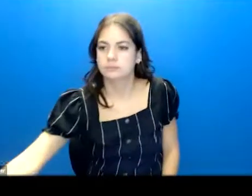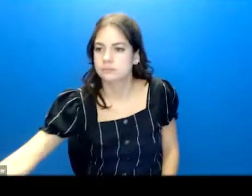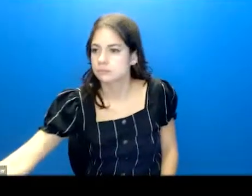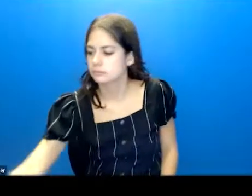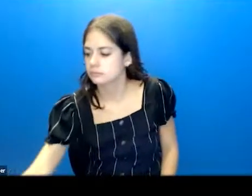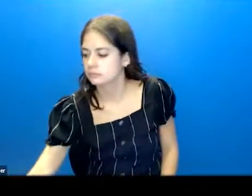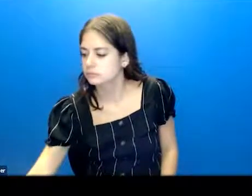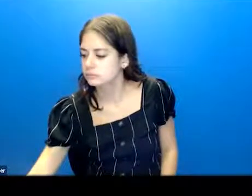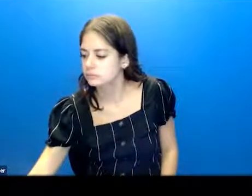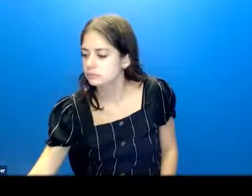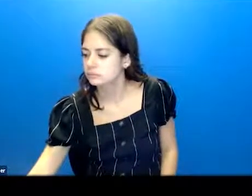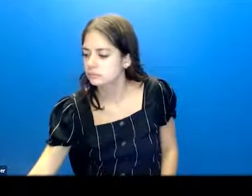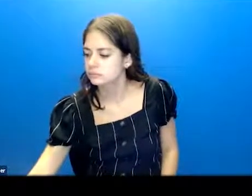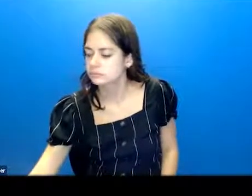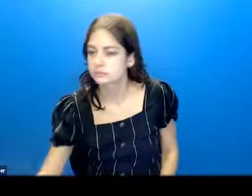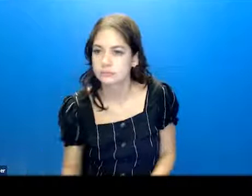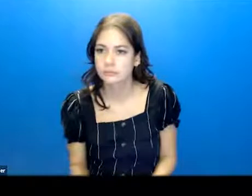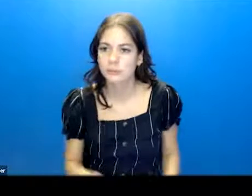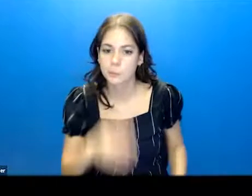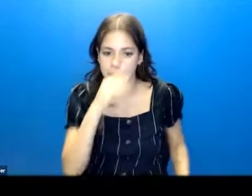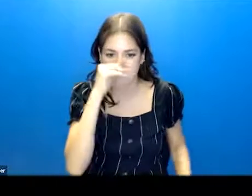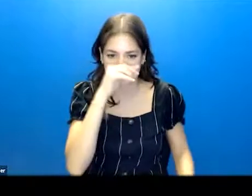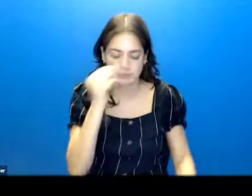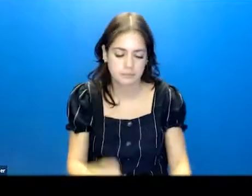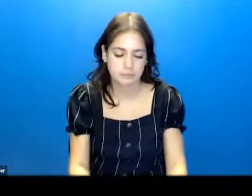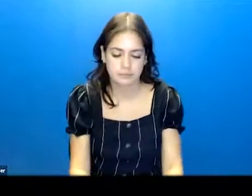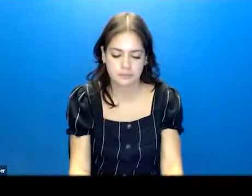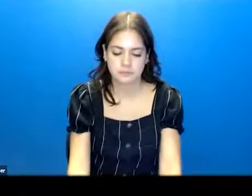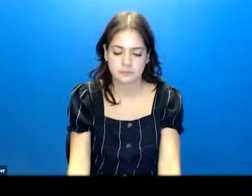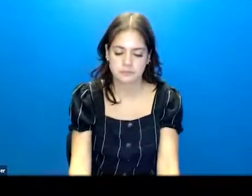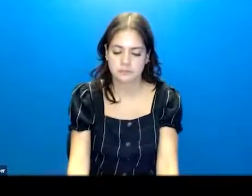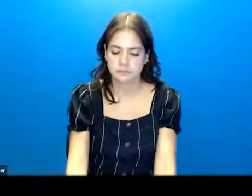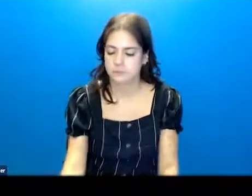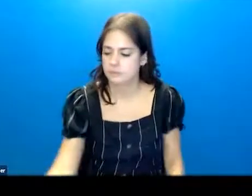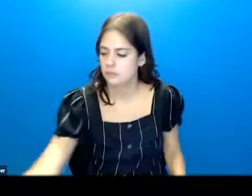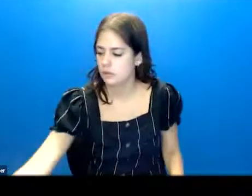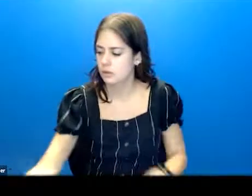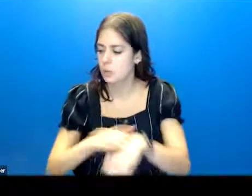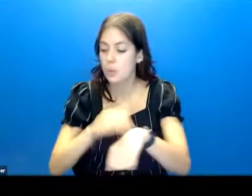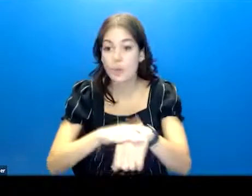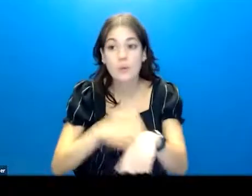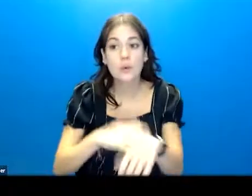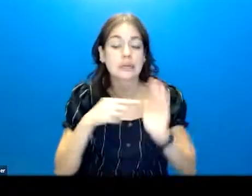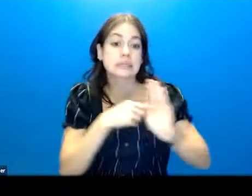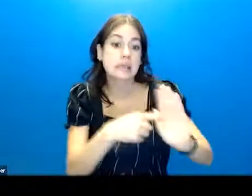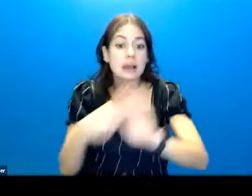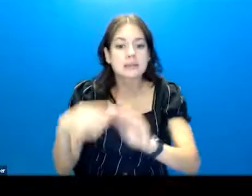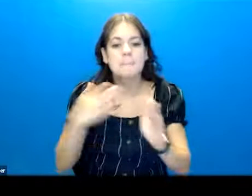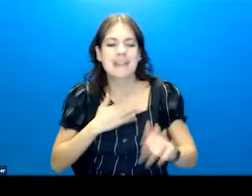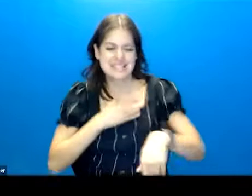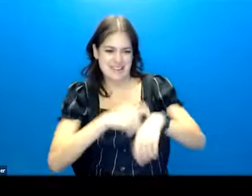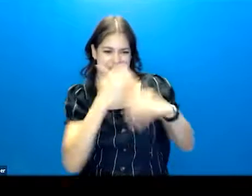And so you really are thinking about, for this individual, what are the warning signs, and what is my time frame?